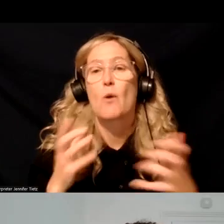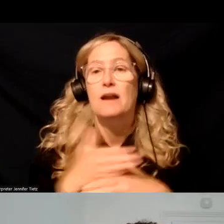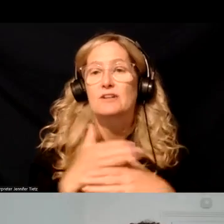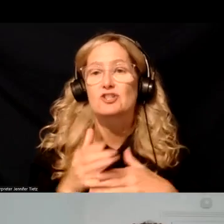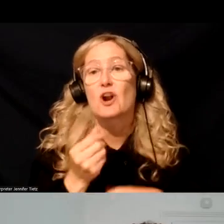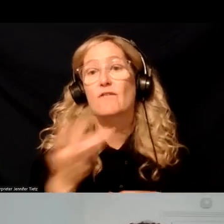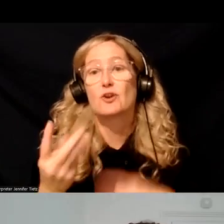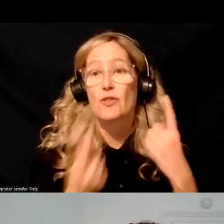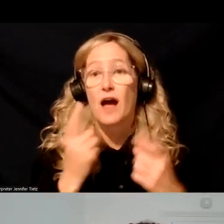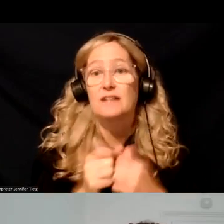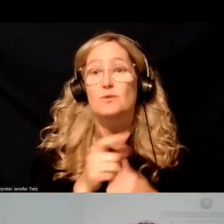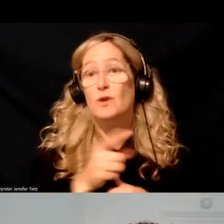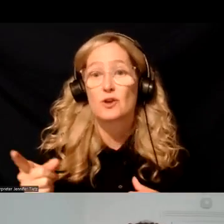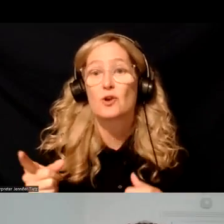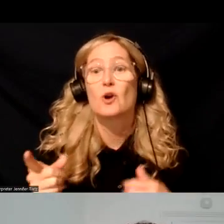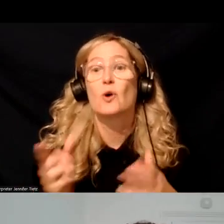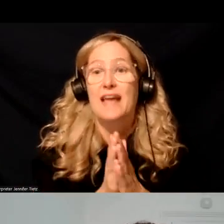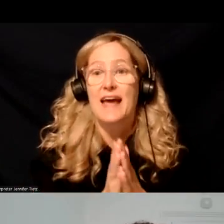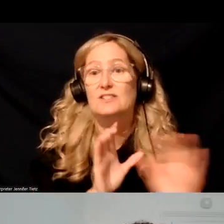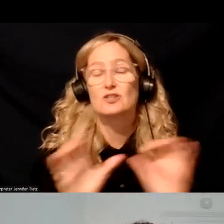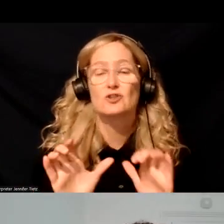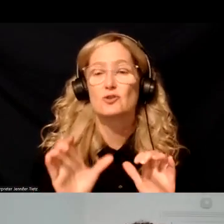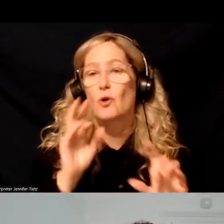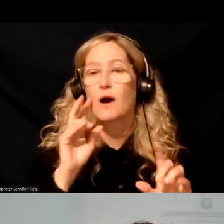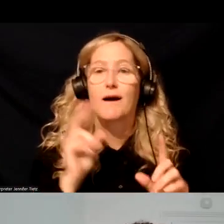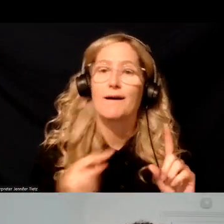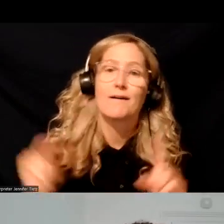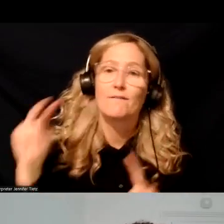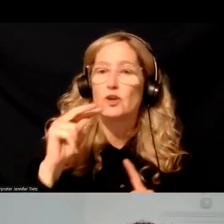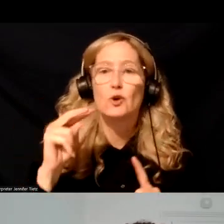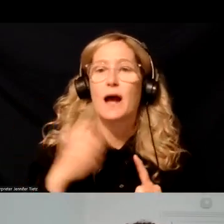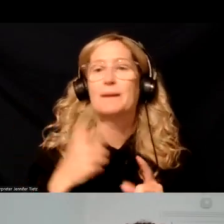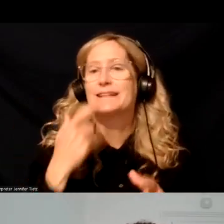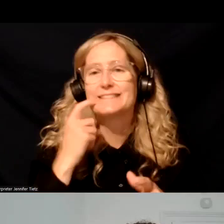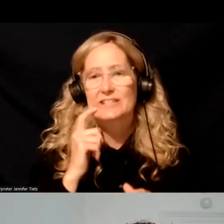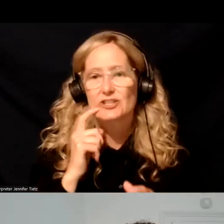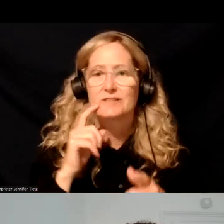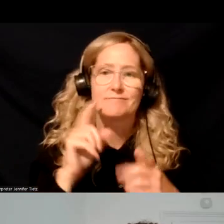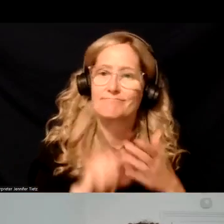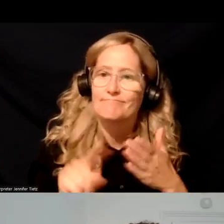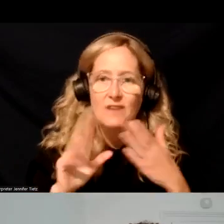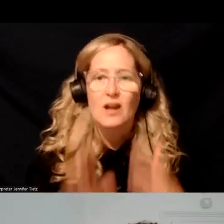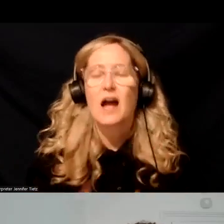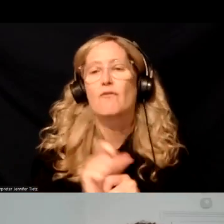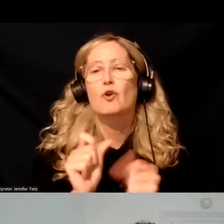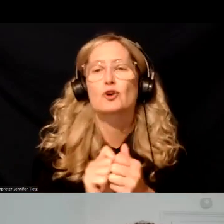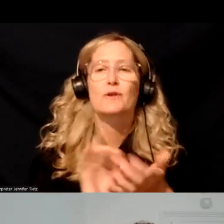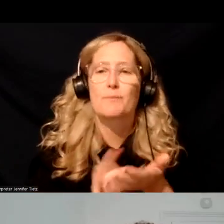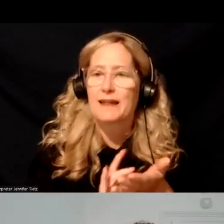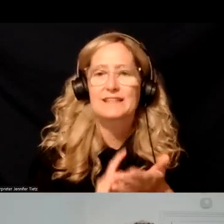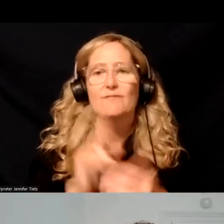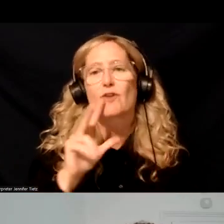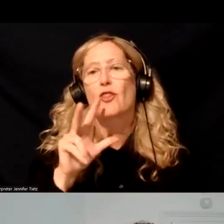a few thoughts with you all. I was asked to do a high level review, I guess, because I'm an addictionologist and I've worked in this area of medicine for